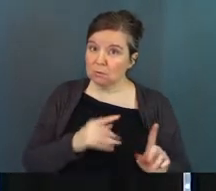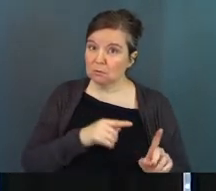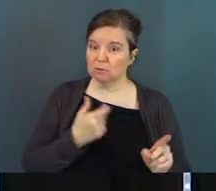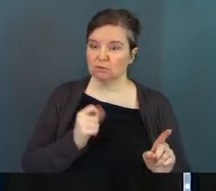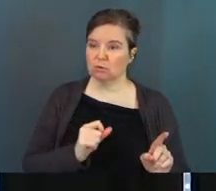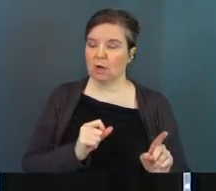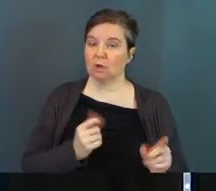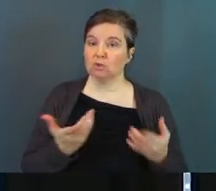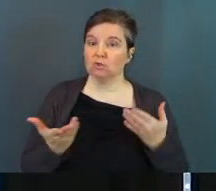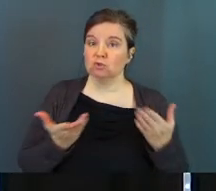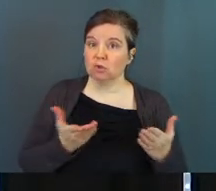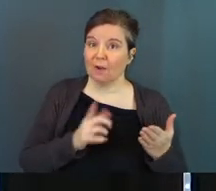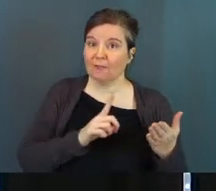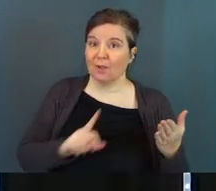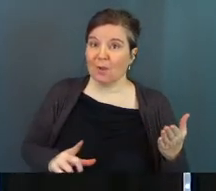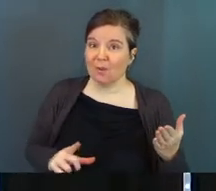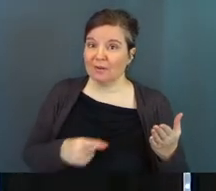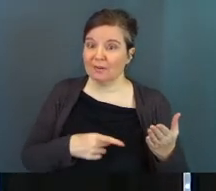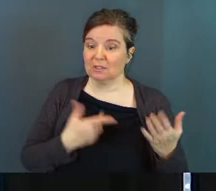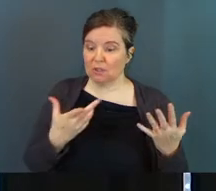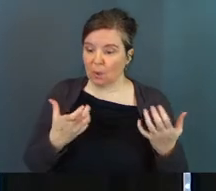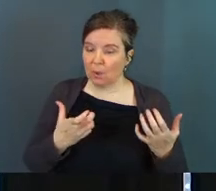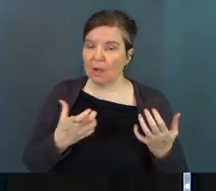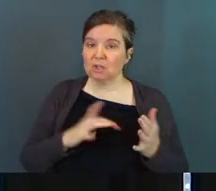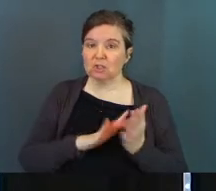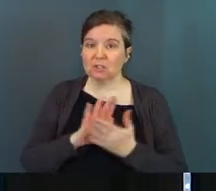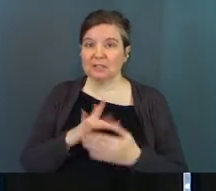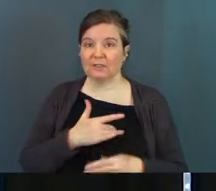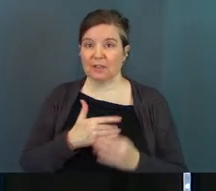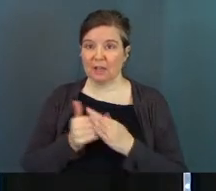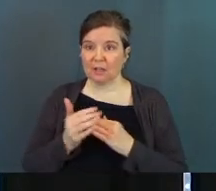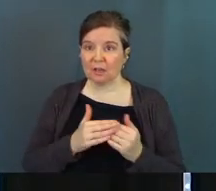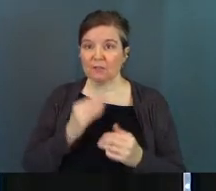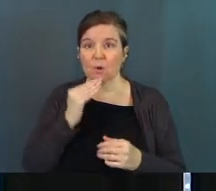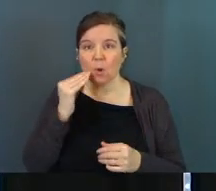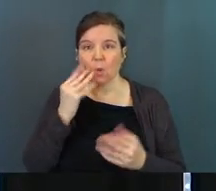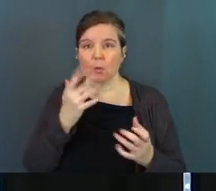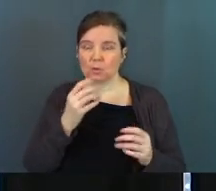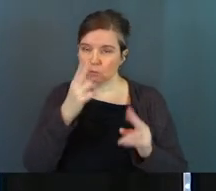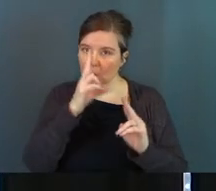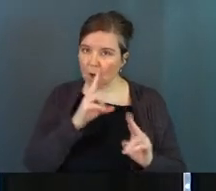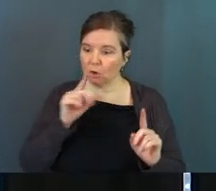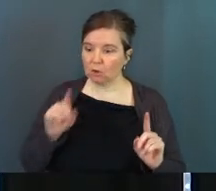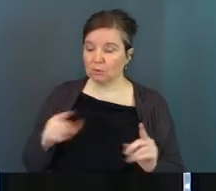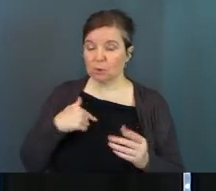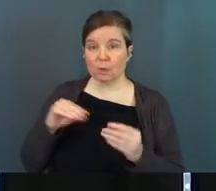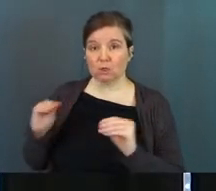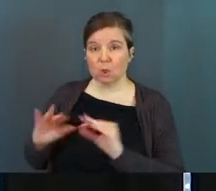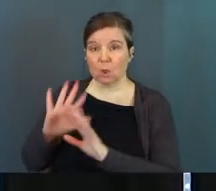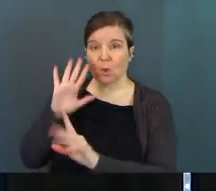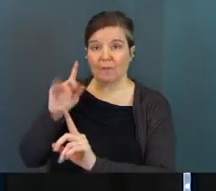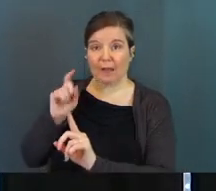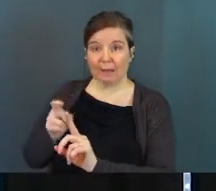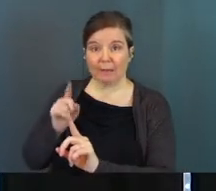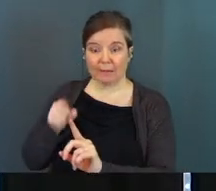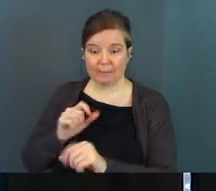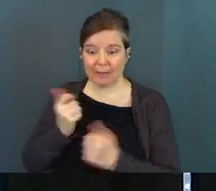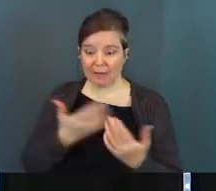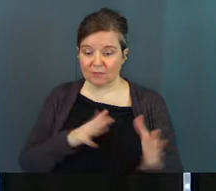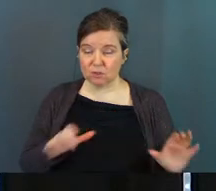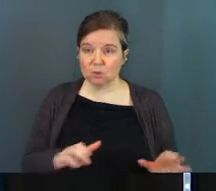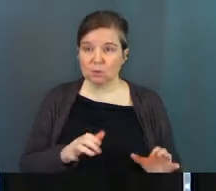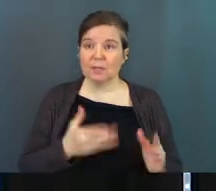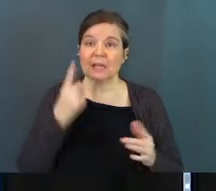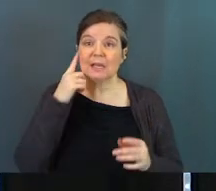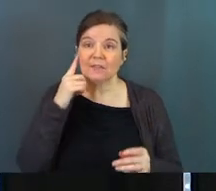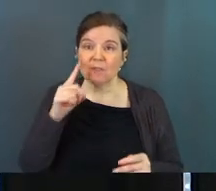She's trying to serve the Lord. She wants Jesus to feel comfortable in her home. She wants to honor him. She wants to glorify him in all that she's doing.